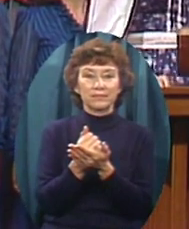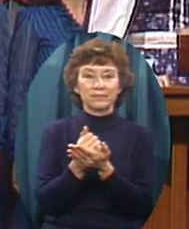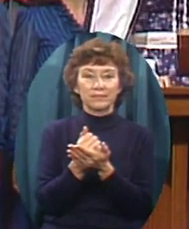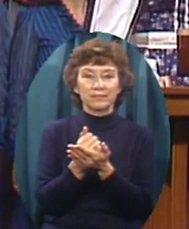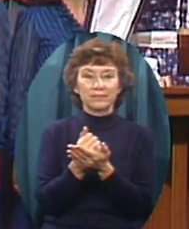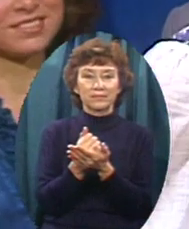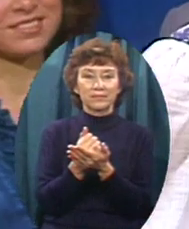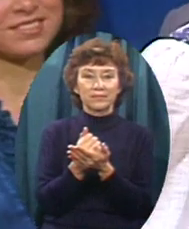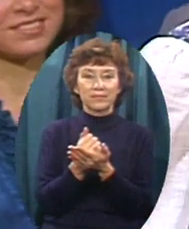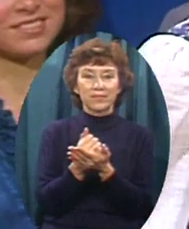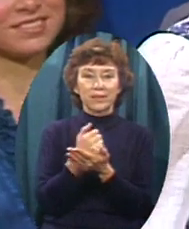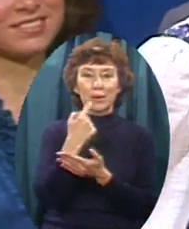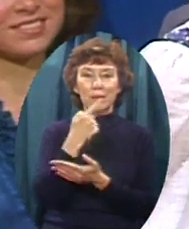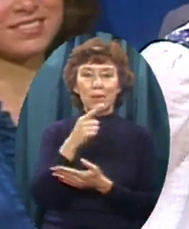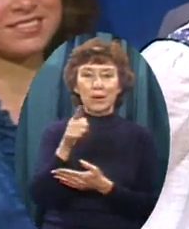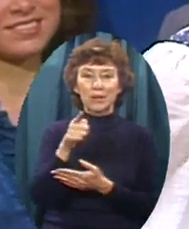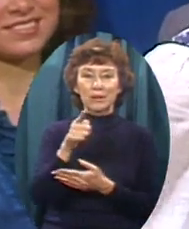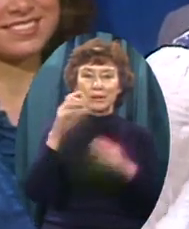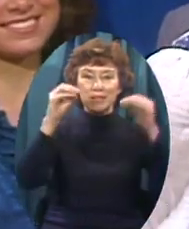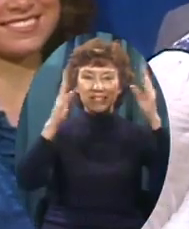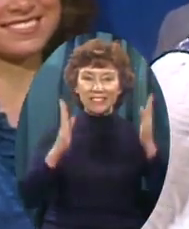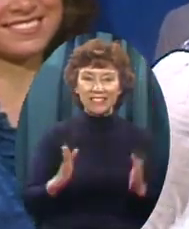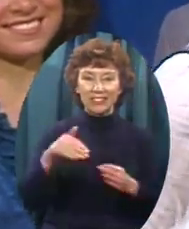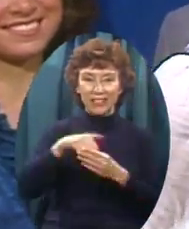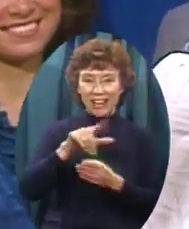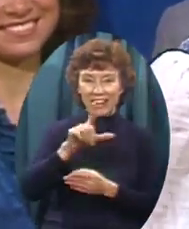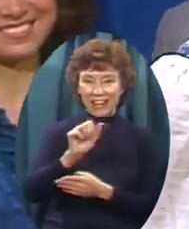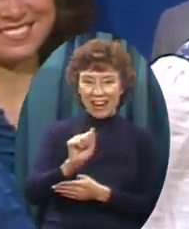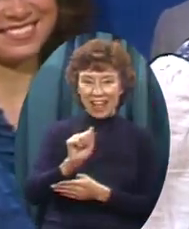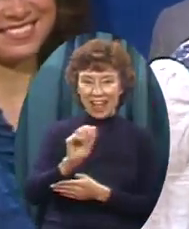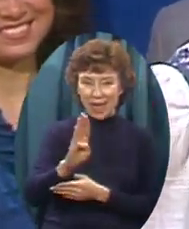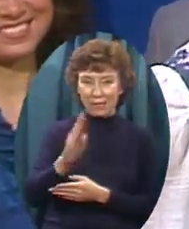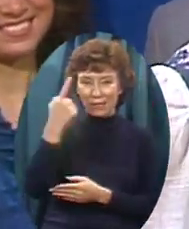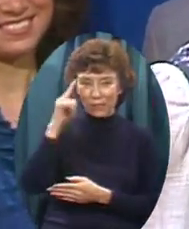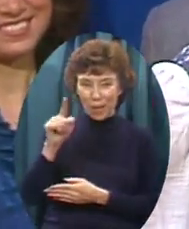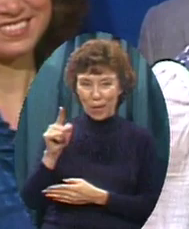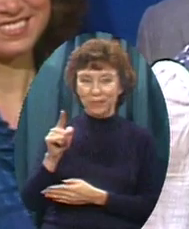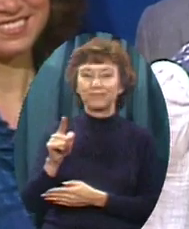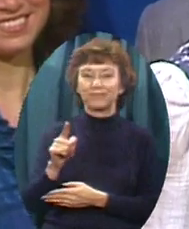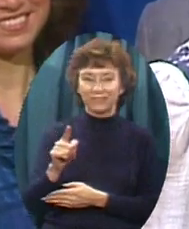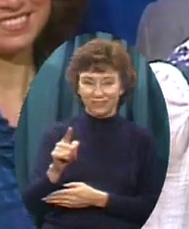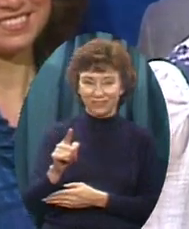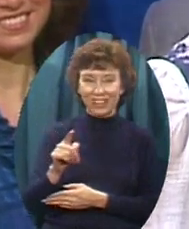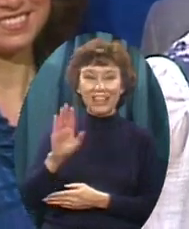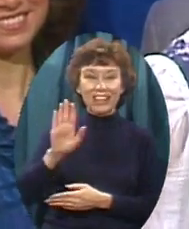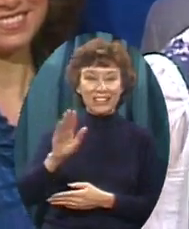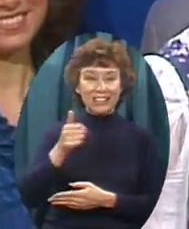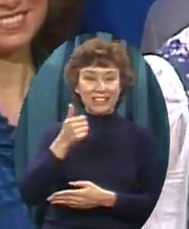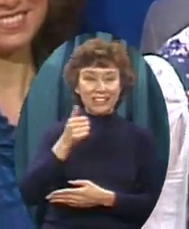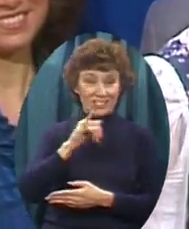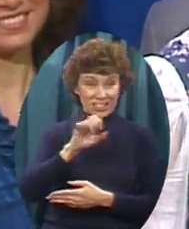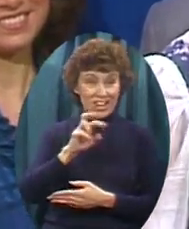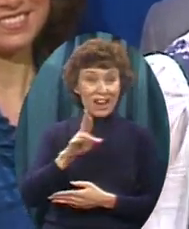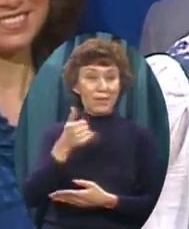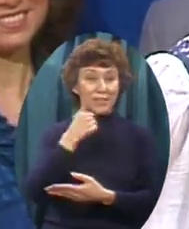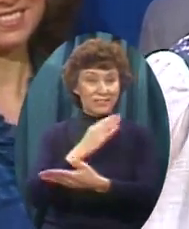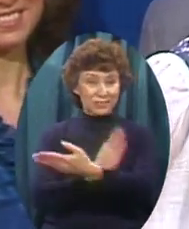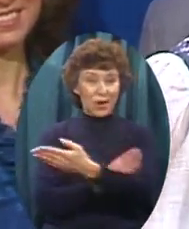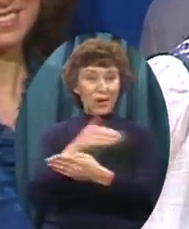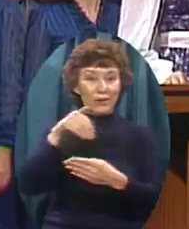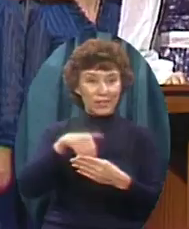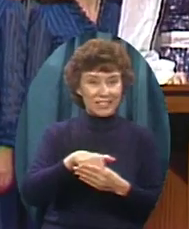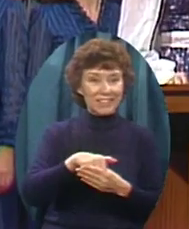lab for? Jeannie Falwell That little daughter of mine Who's, this is her teacher in lab But